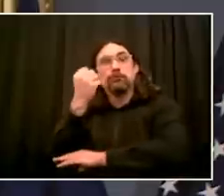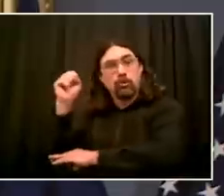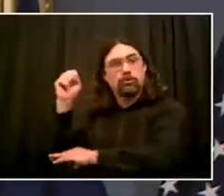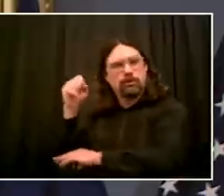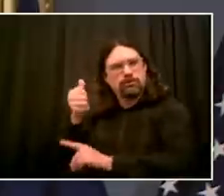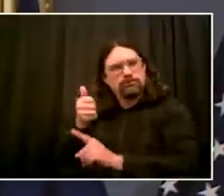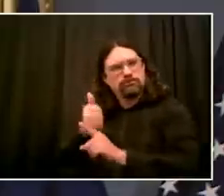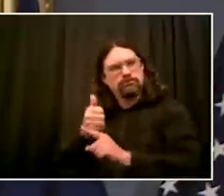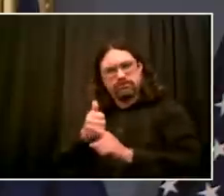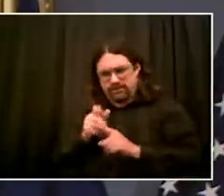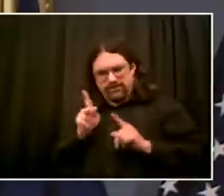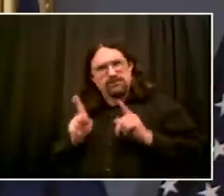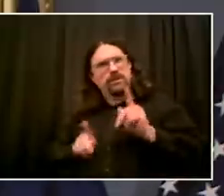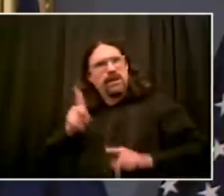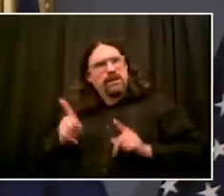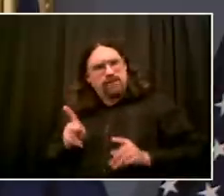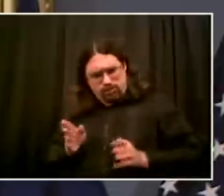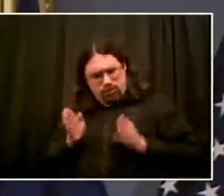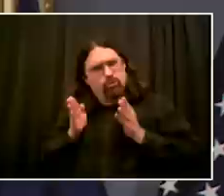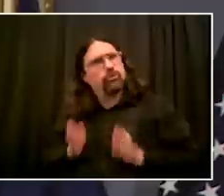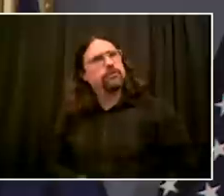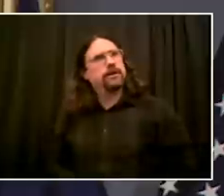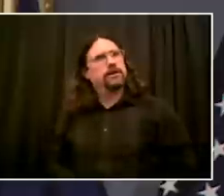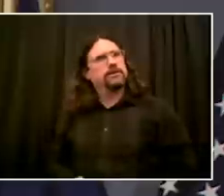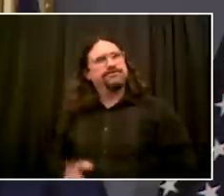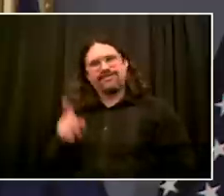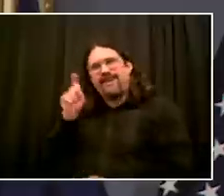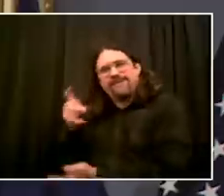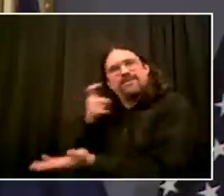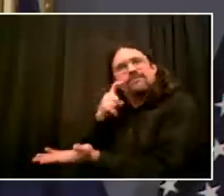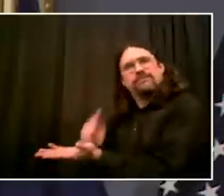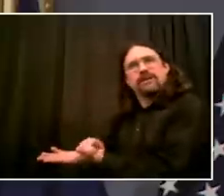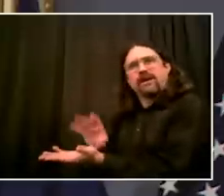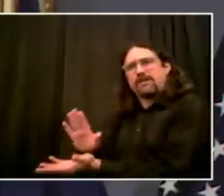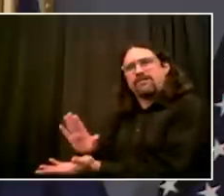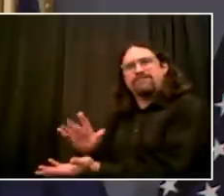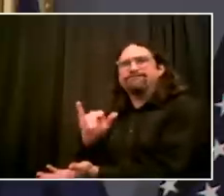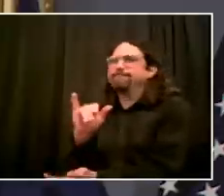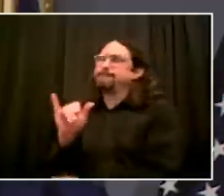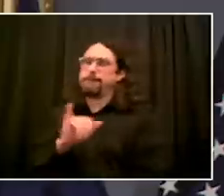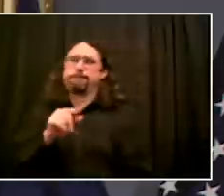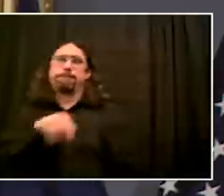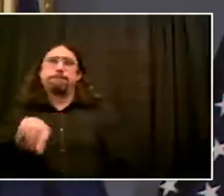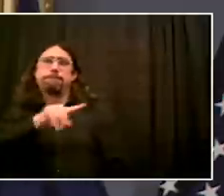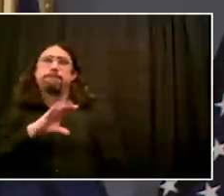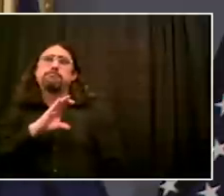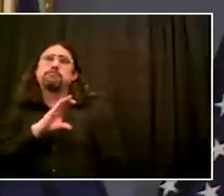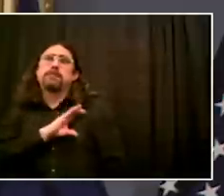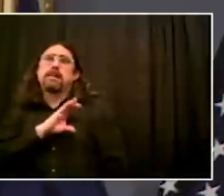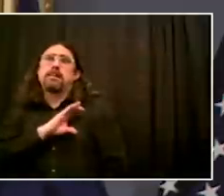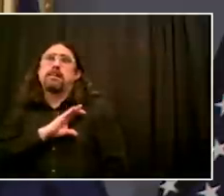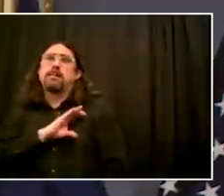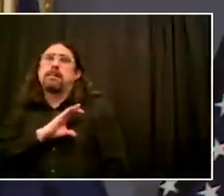Think about if an officer's life is in danger. Think about them. Think about their family. We have got to put this in perspective. We're going to move forward as a